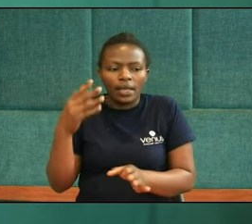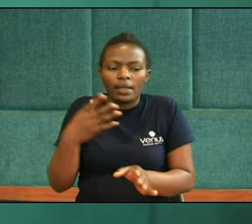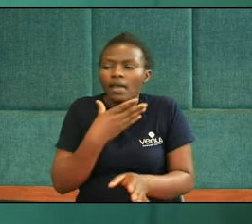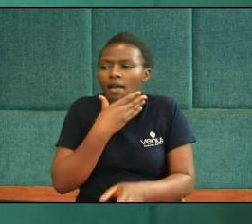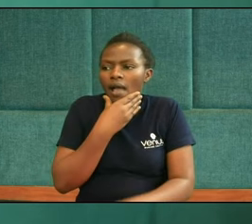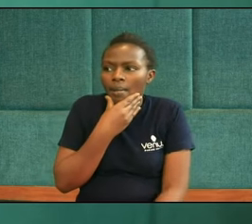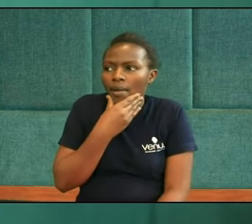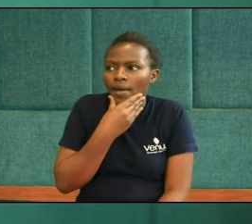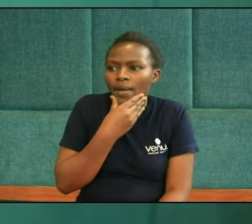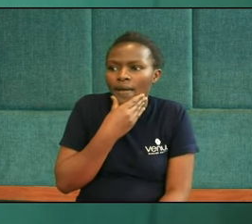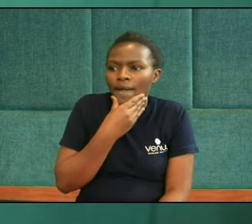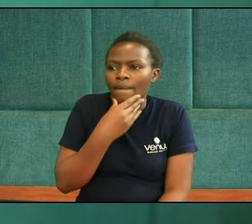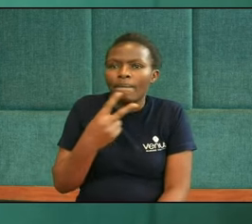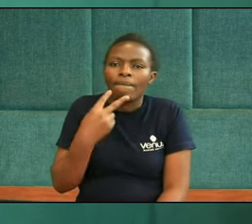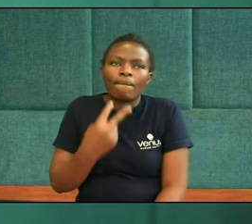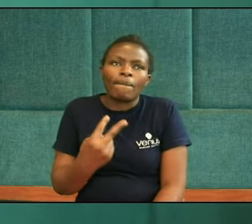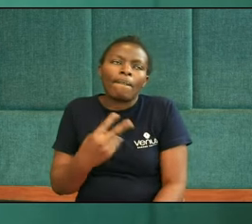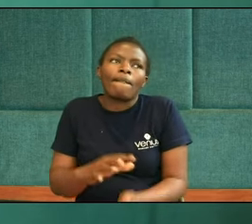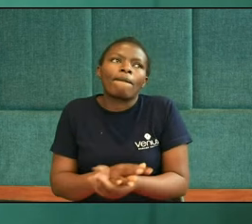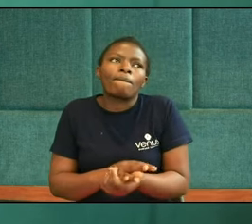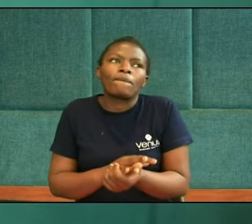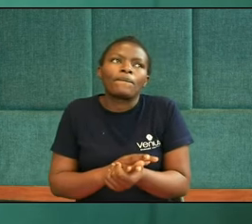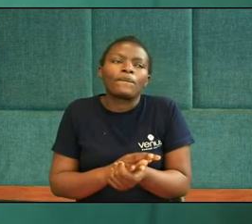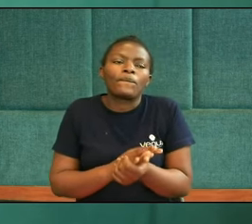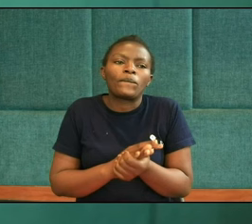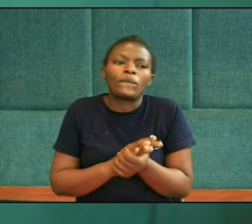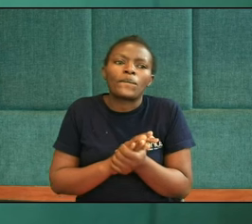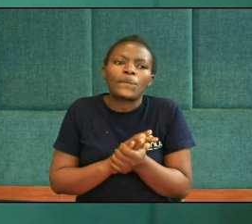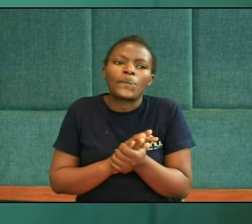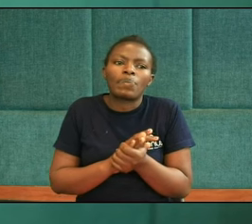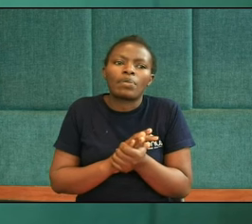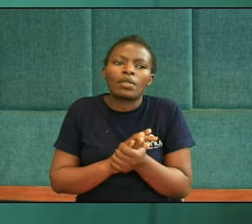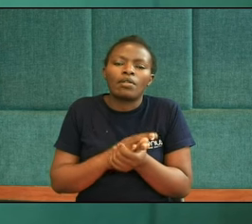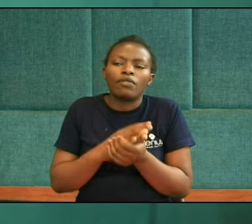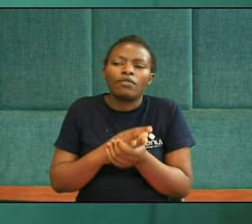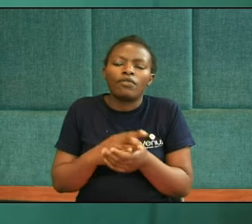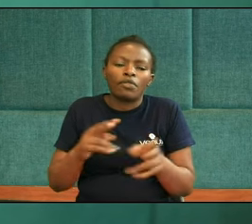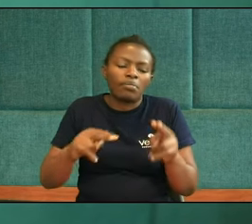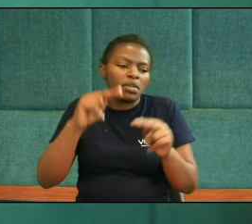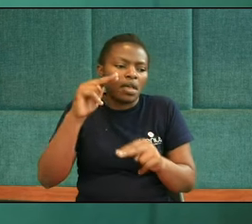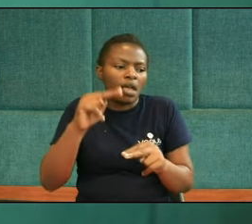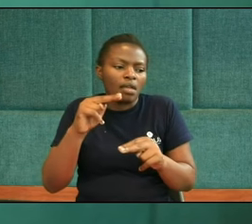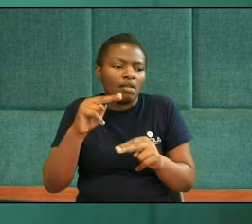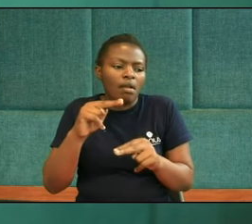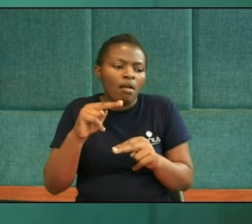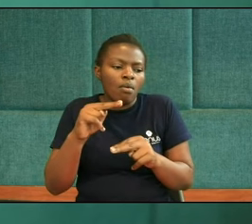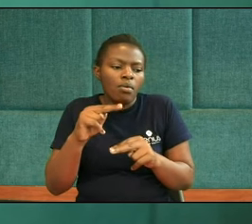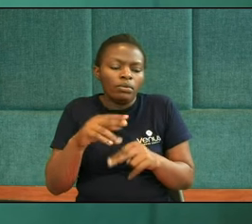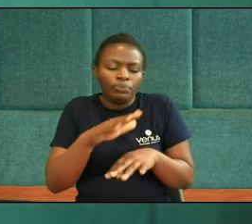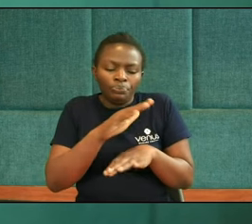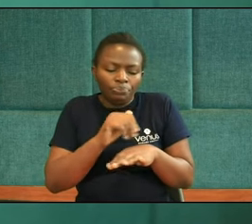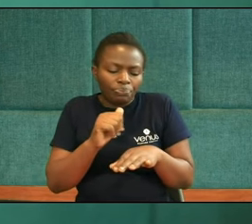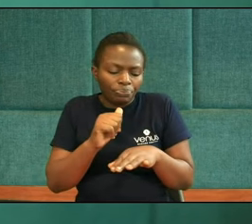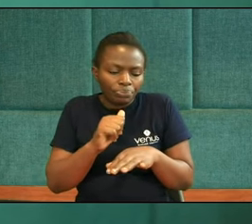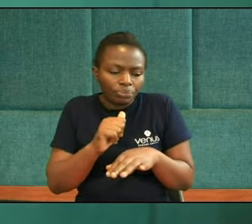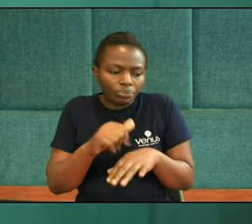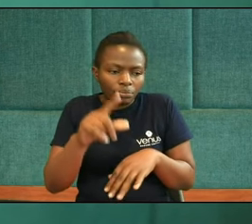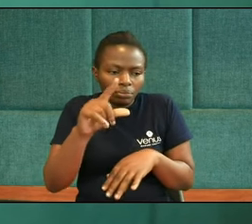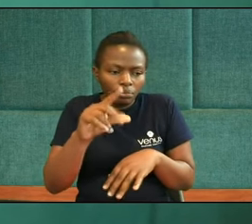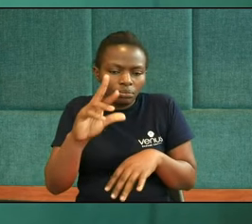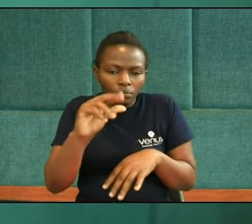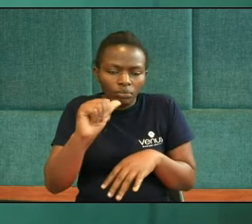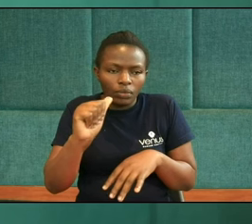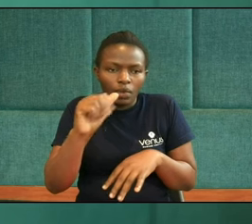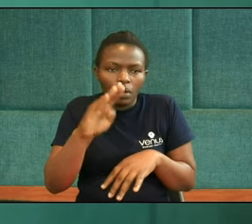man's voice from the UI calling Gabriel tell this man the meaning